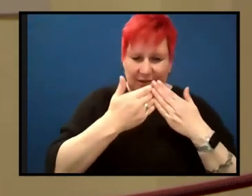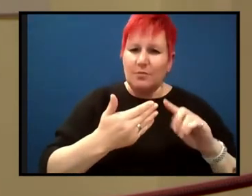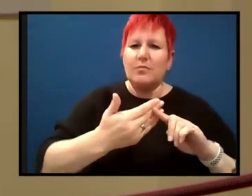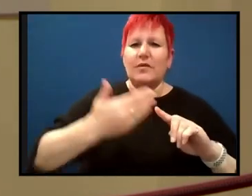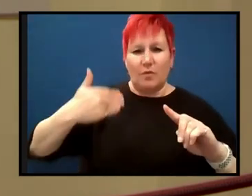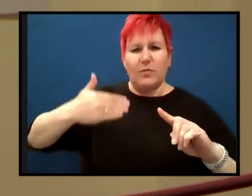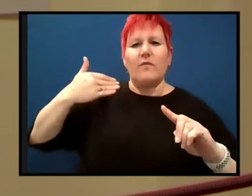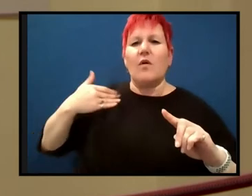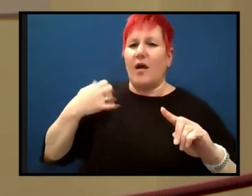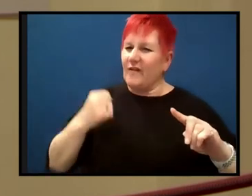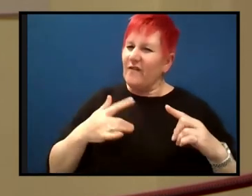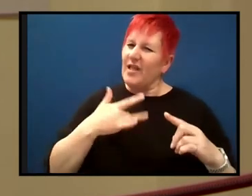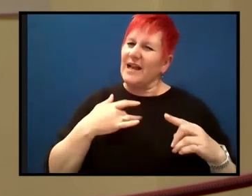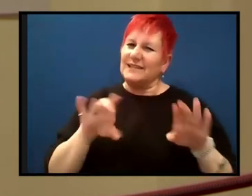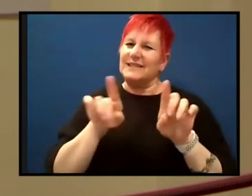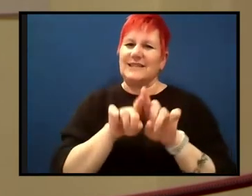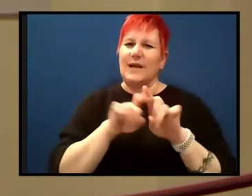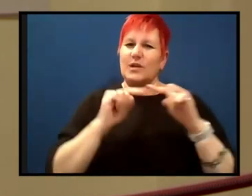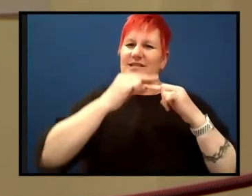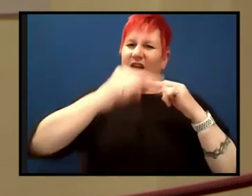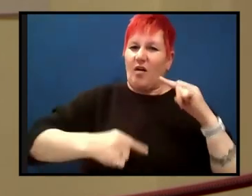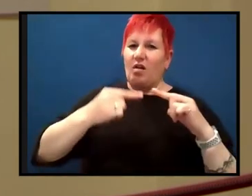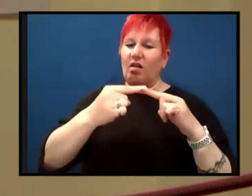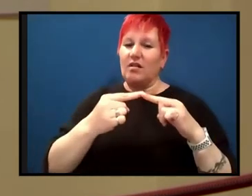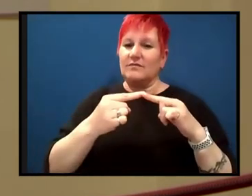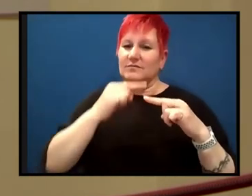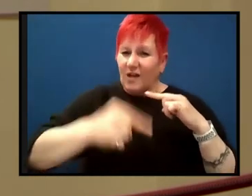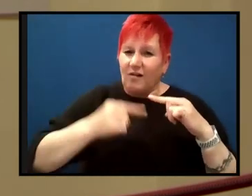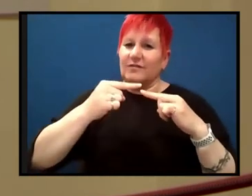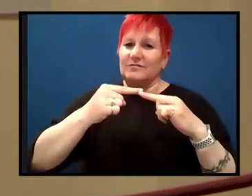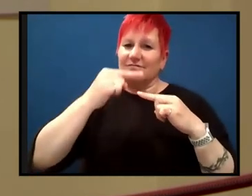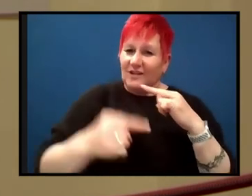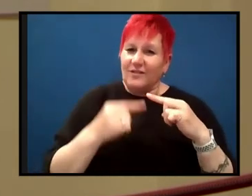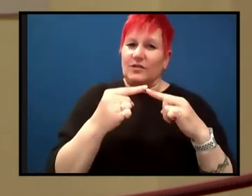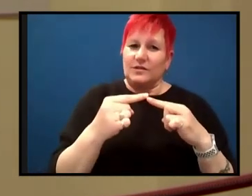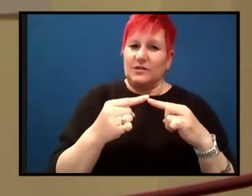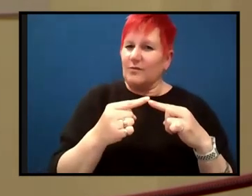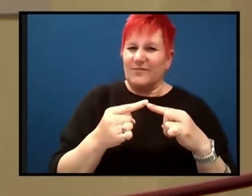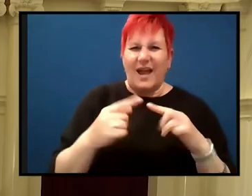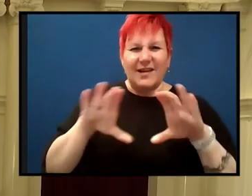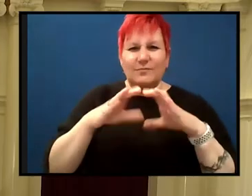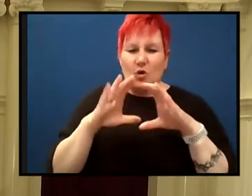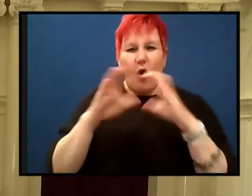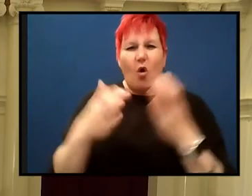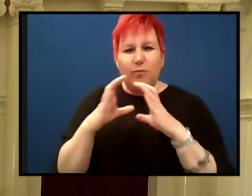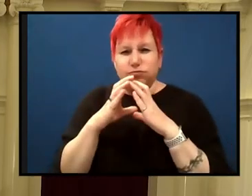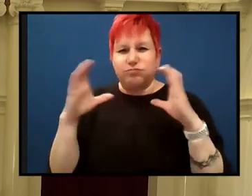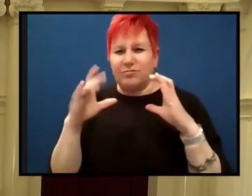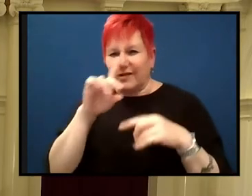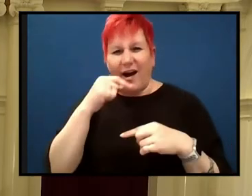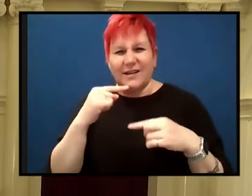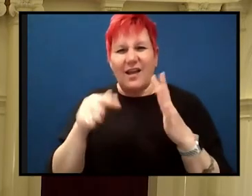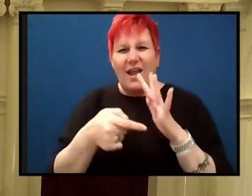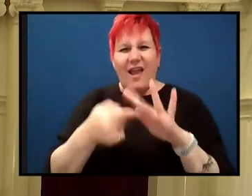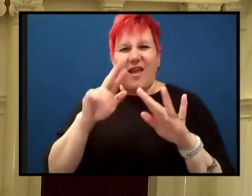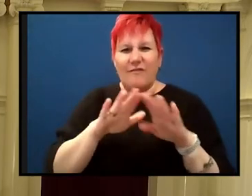of continental drift, which just completely rules out the expanding earth idea. But there's still people out there.